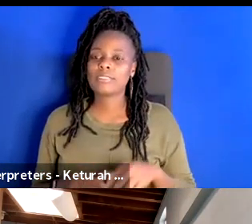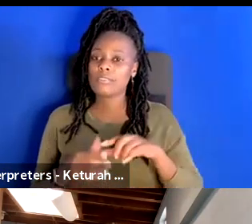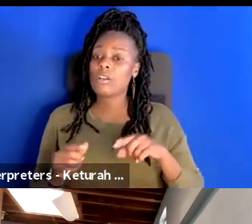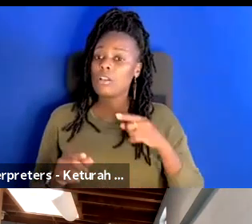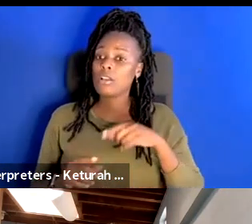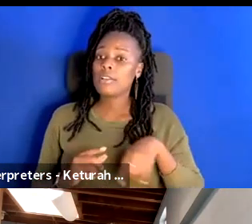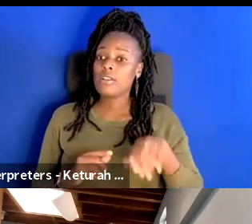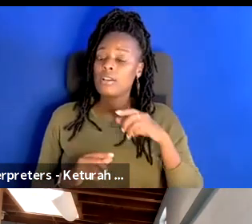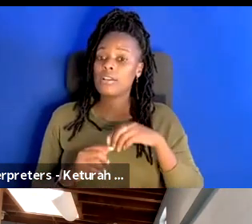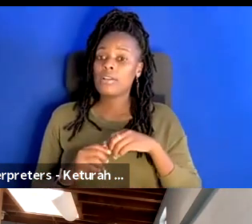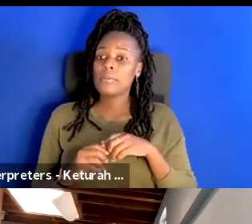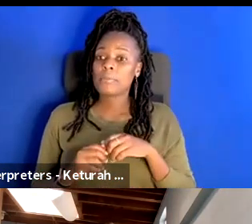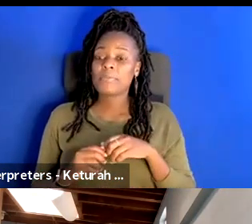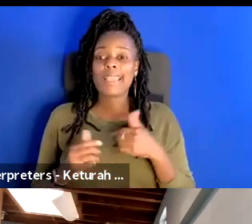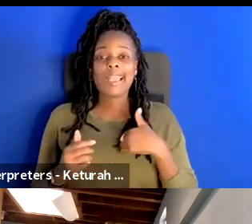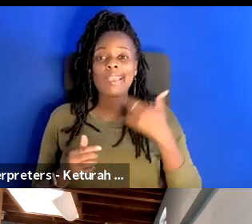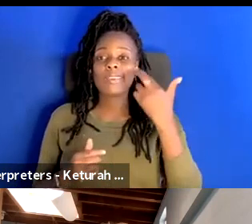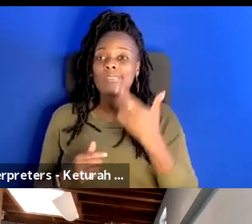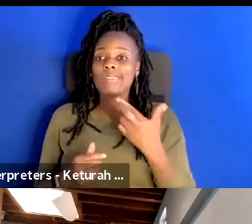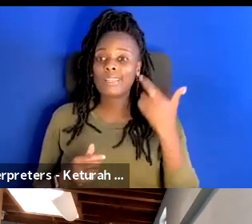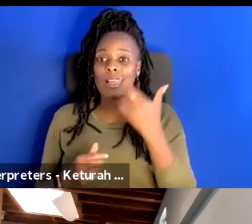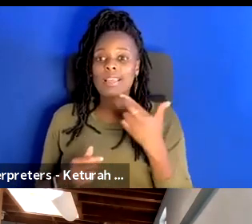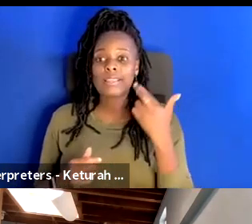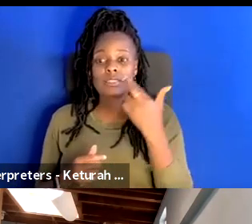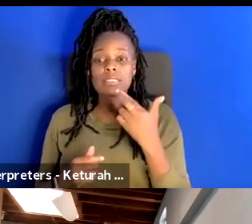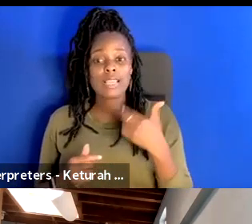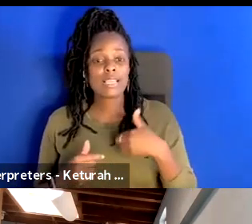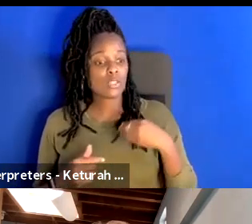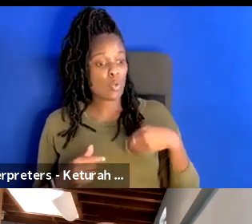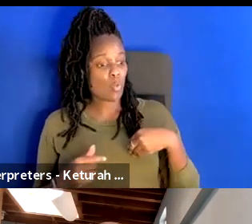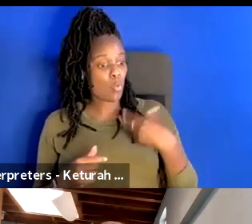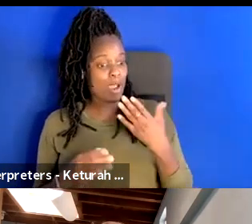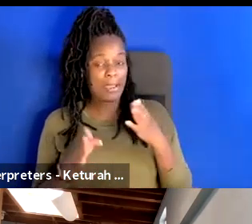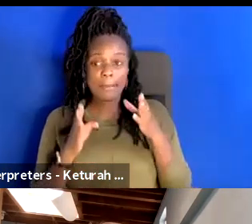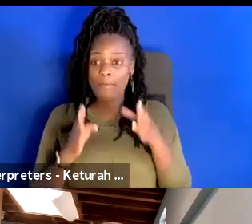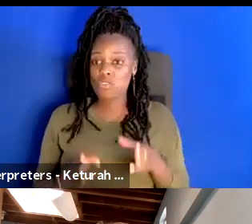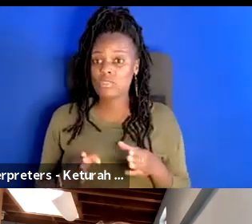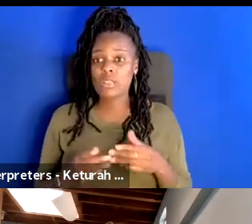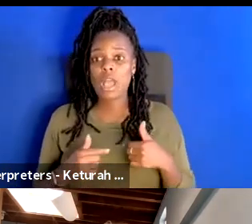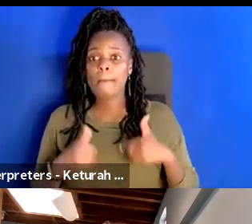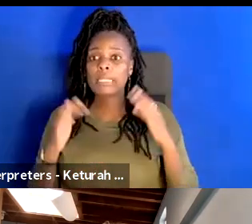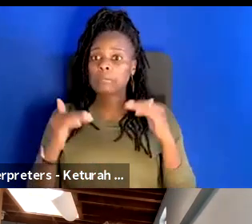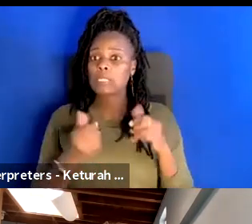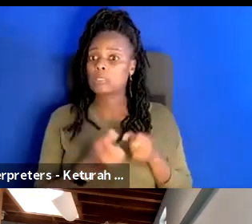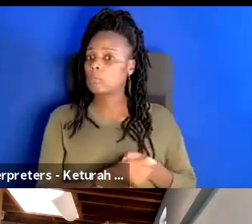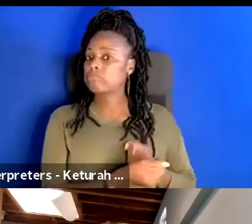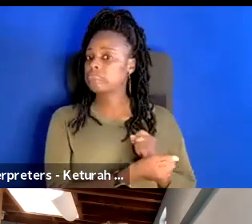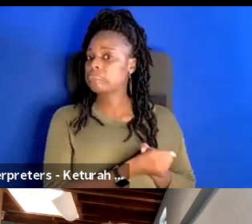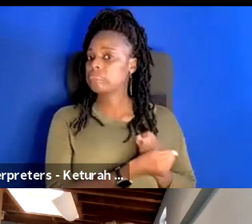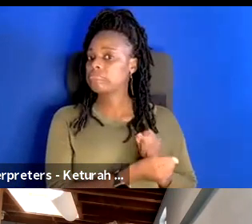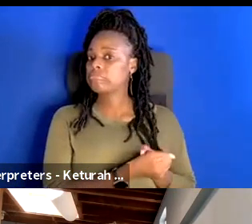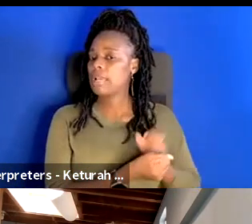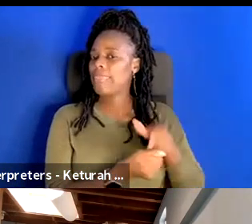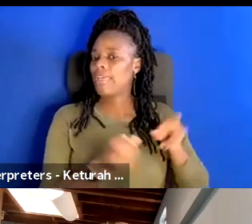world I recognize that there's a couple of things first of all as a white person I am expected to be complicit with the policing of